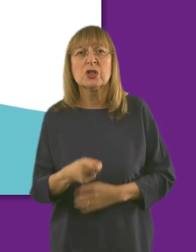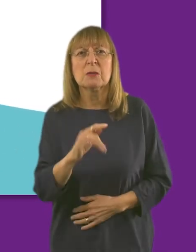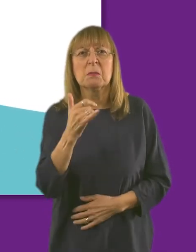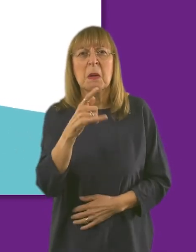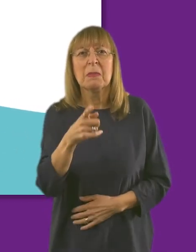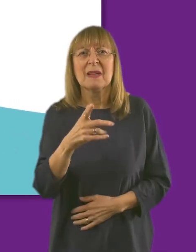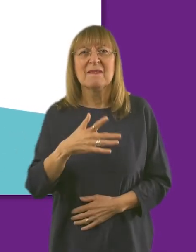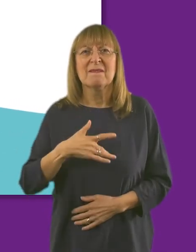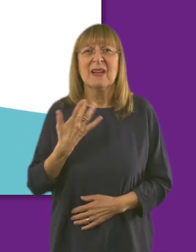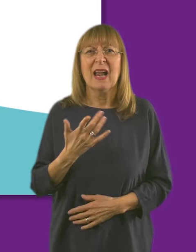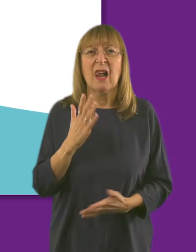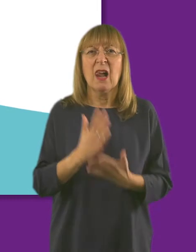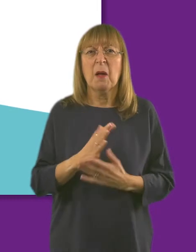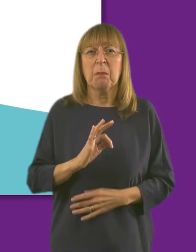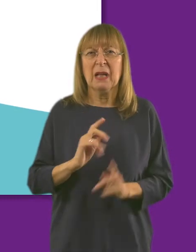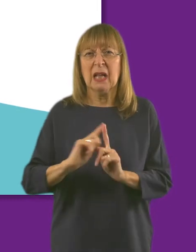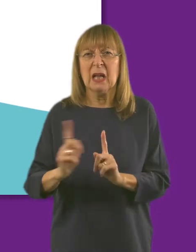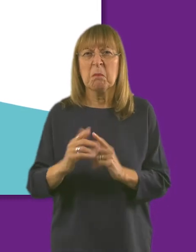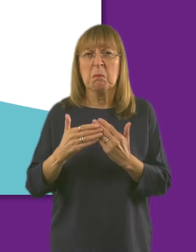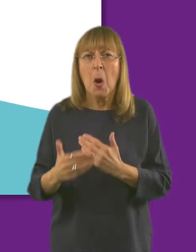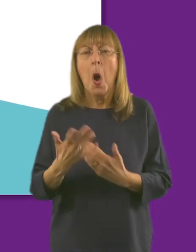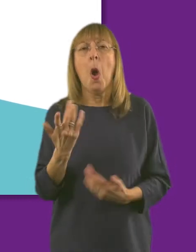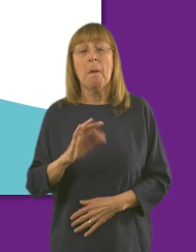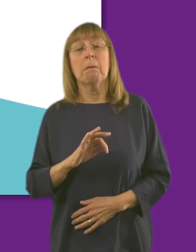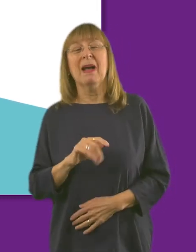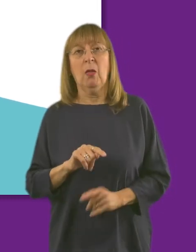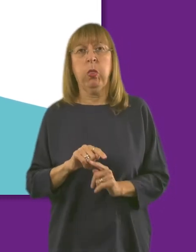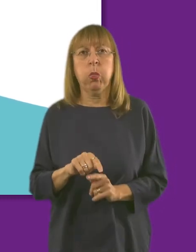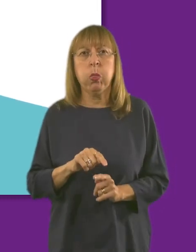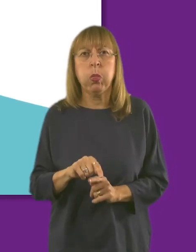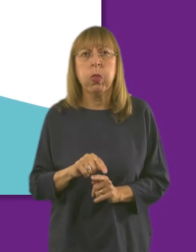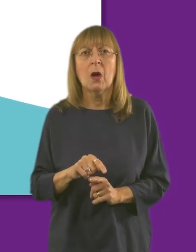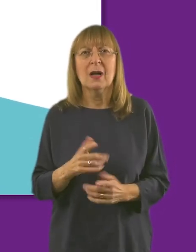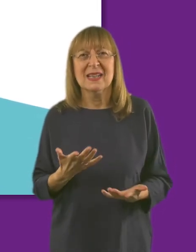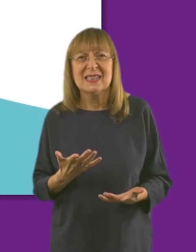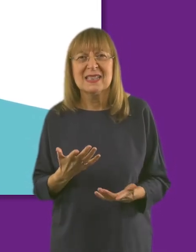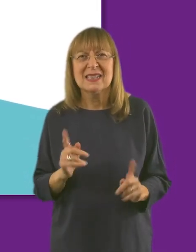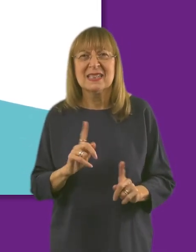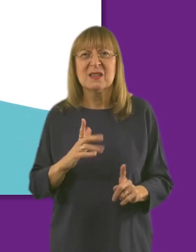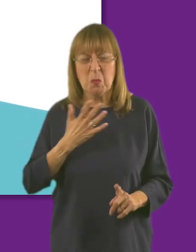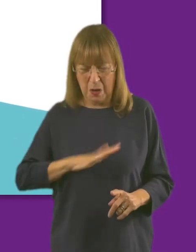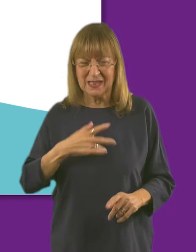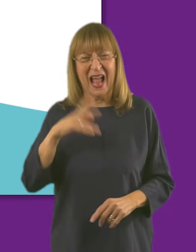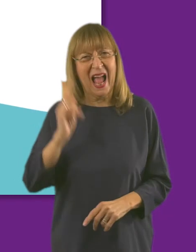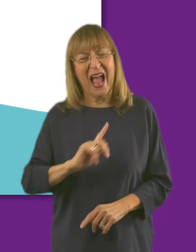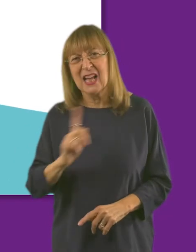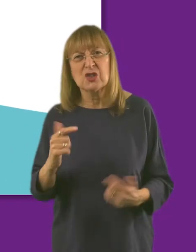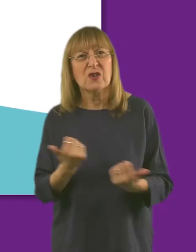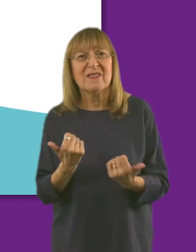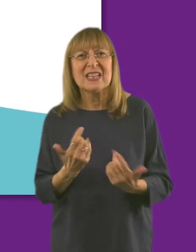Are you having to pee more often or is the speed slower or flow weaker when you have a pee? Are you needing to rush to the toilet?